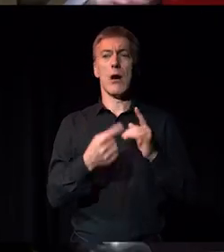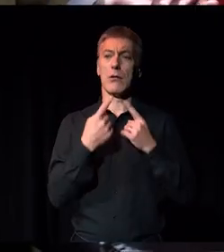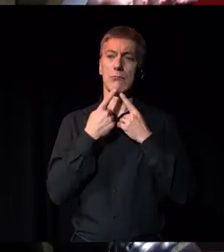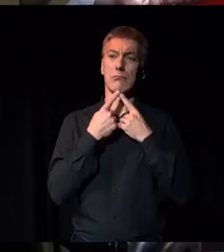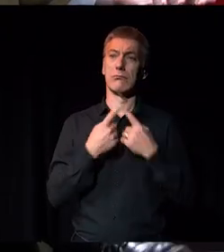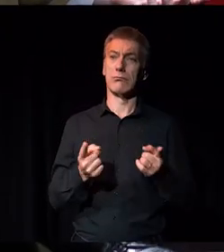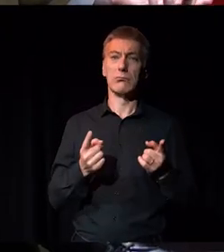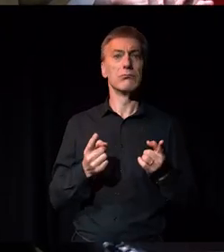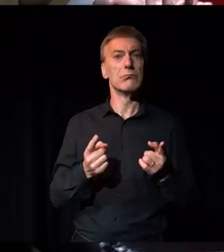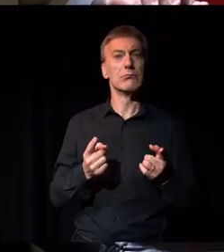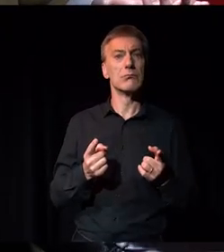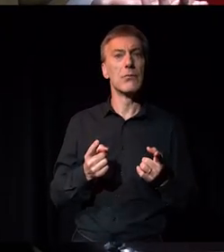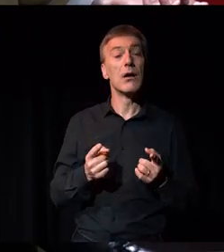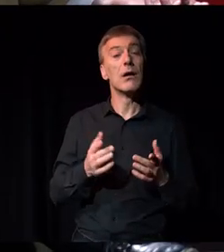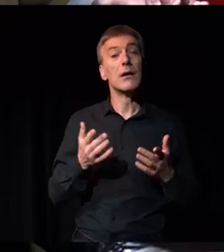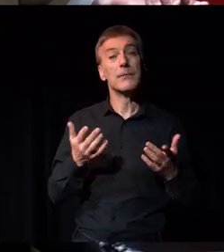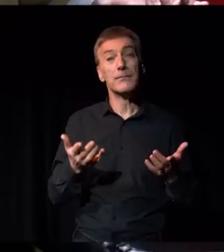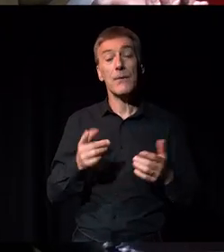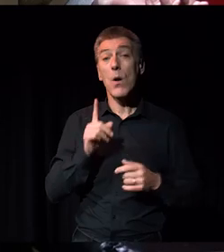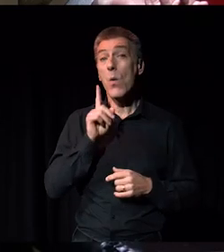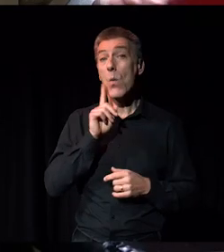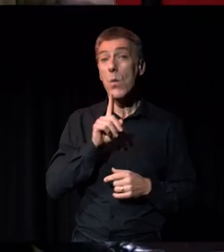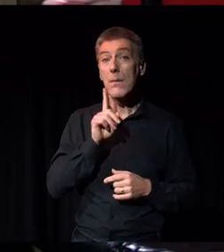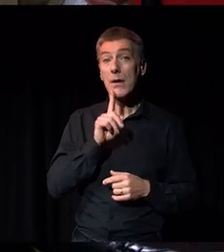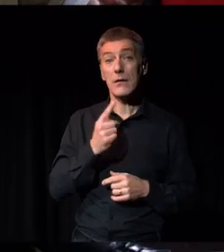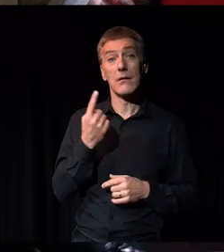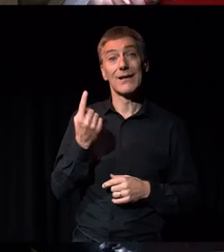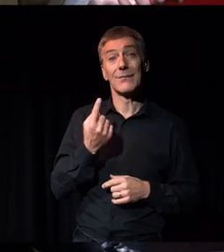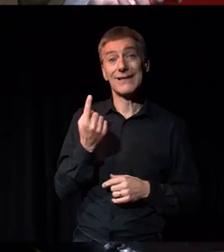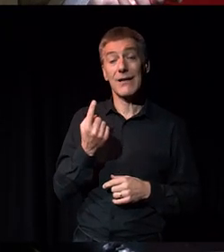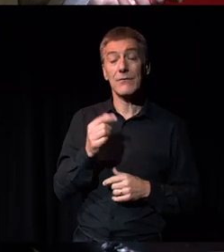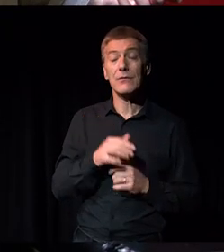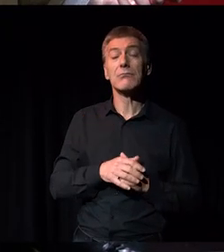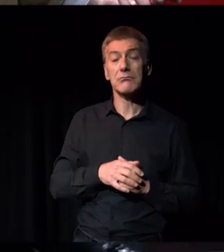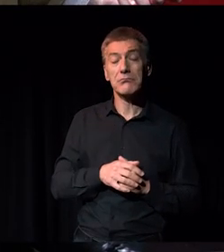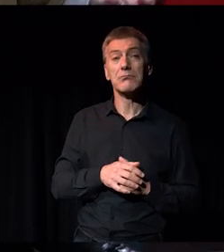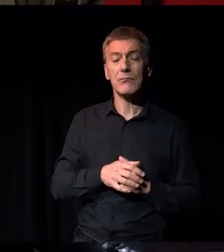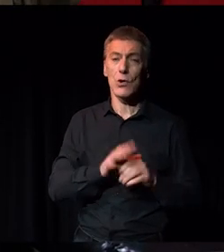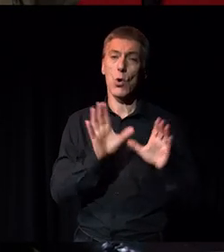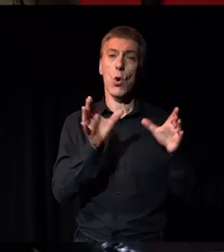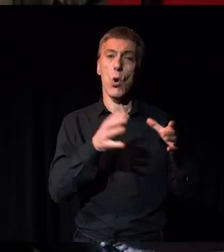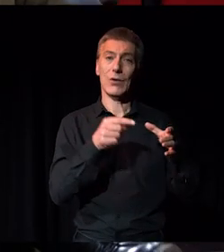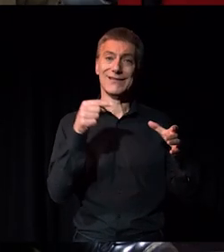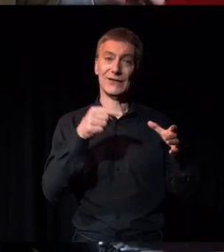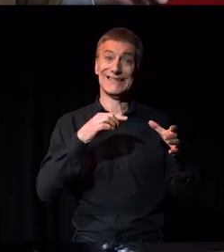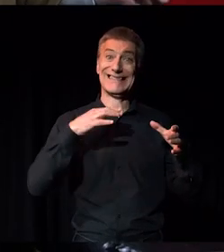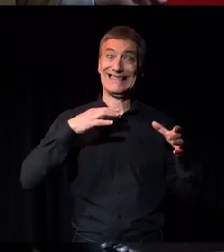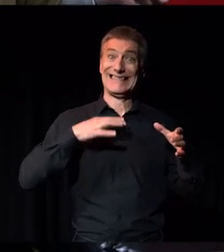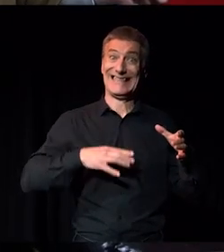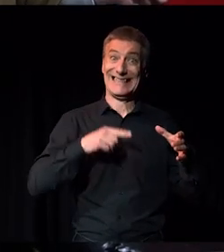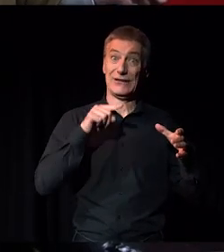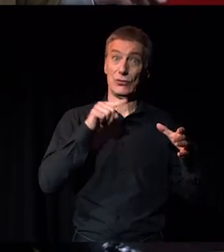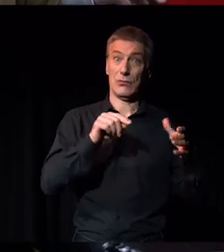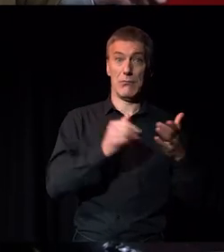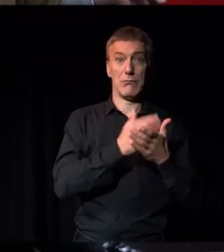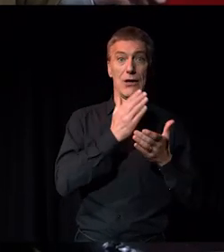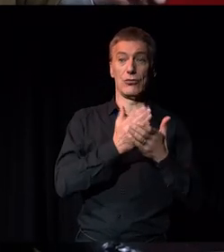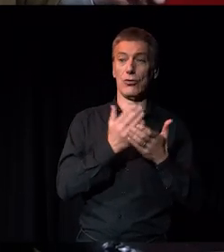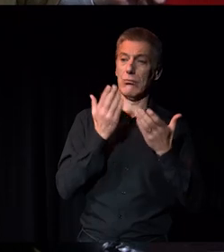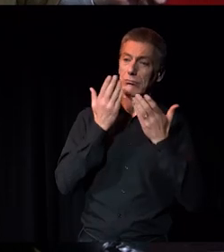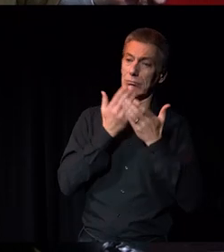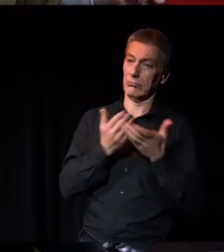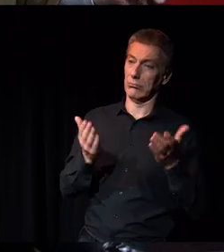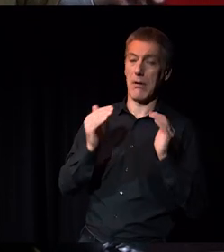But also specifically thinking about women, organisations need to tailor to their needs. So, you